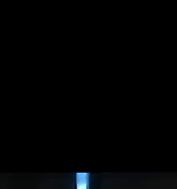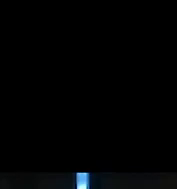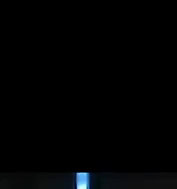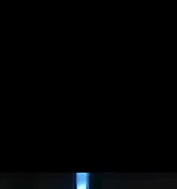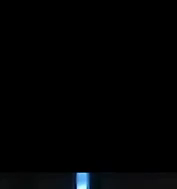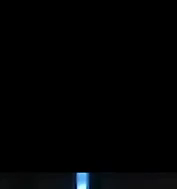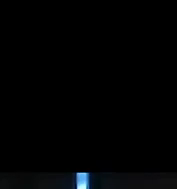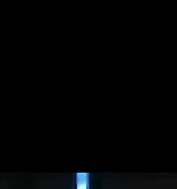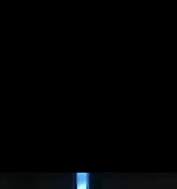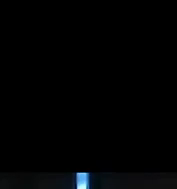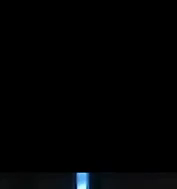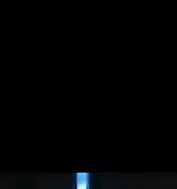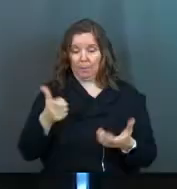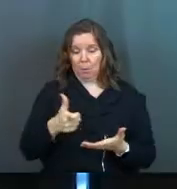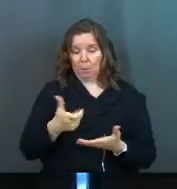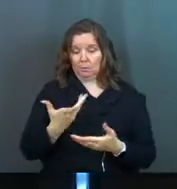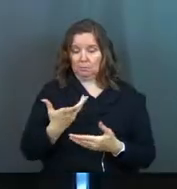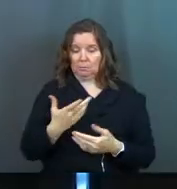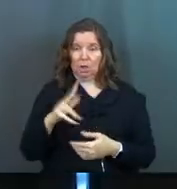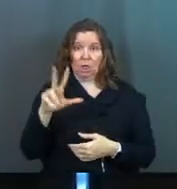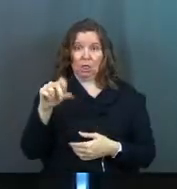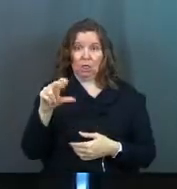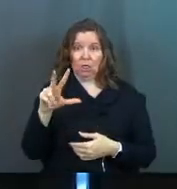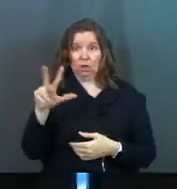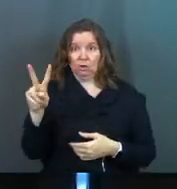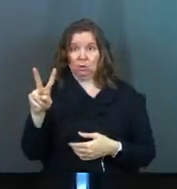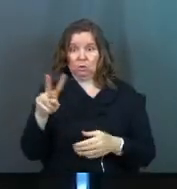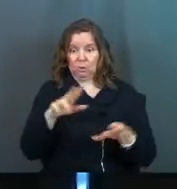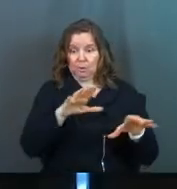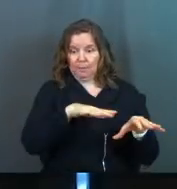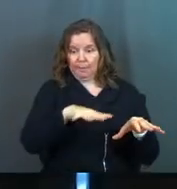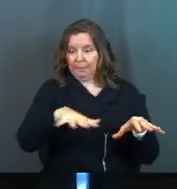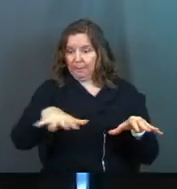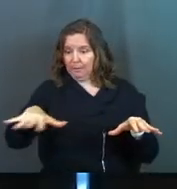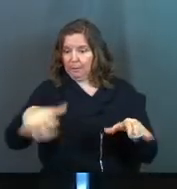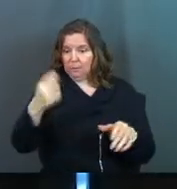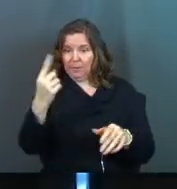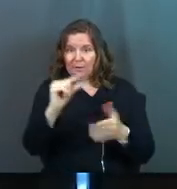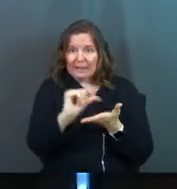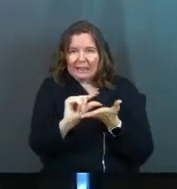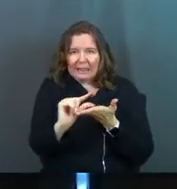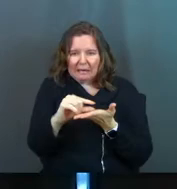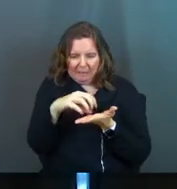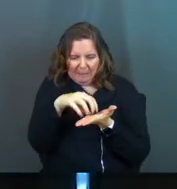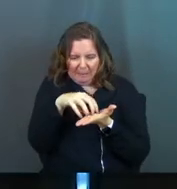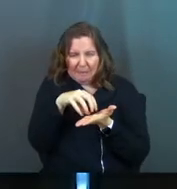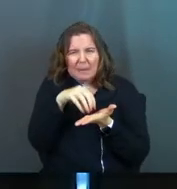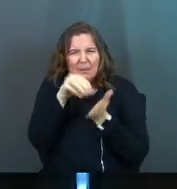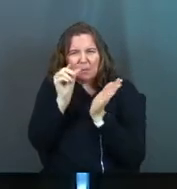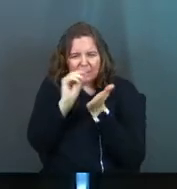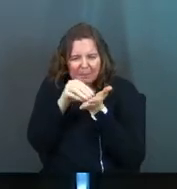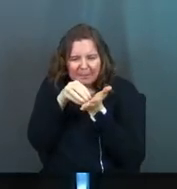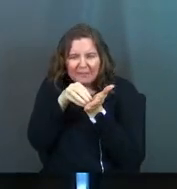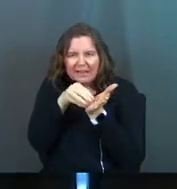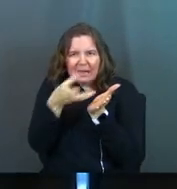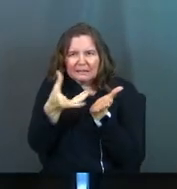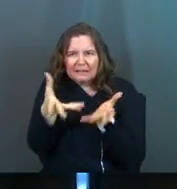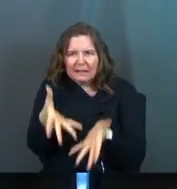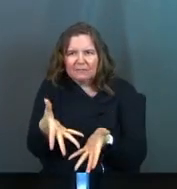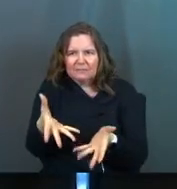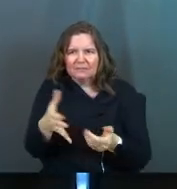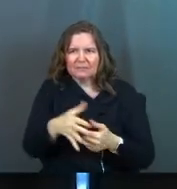Do I pour into, I don't know, 32 tins so that everybody gets a little, what is that? A muffet would be left over?